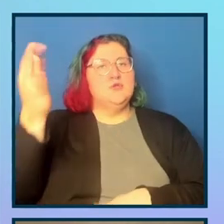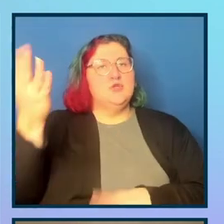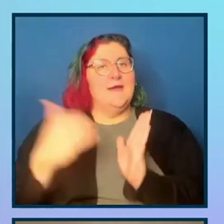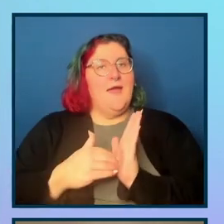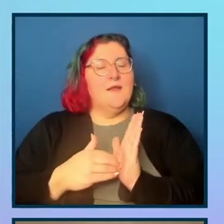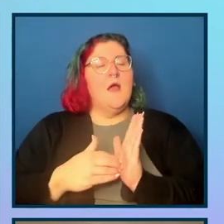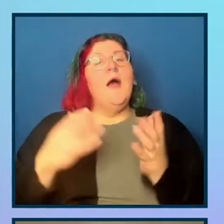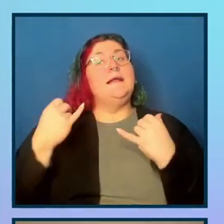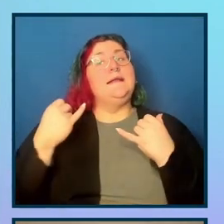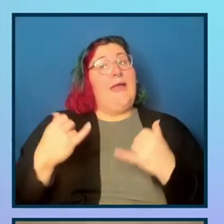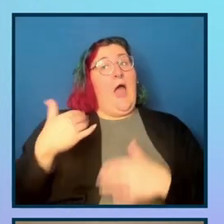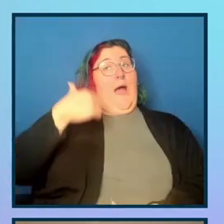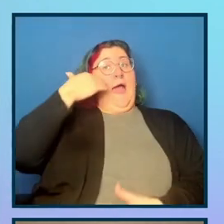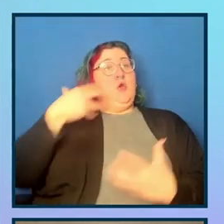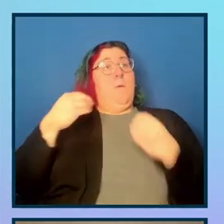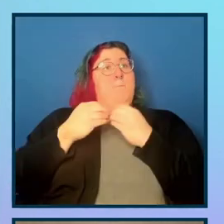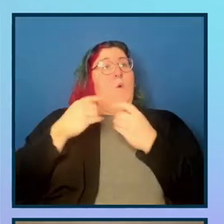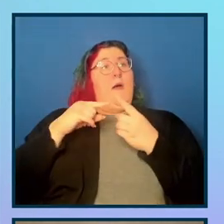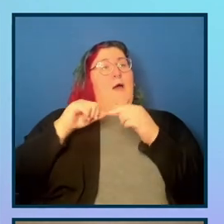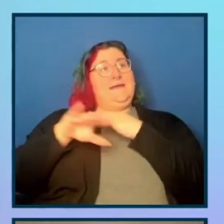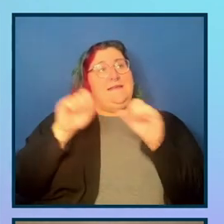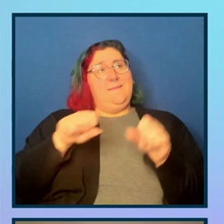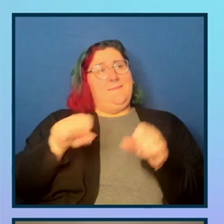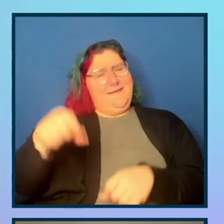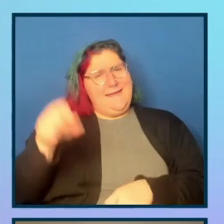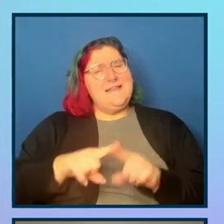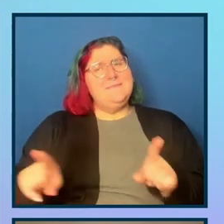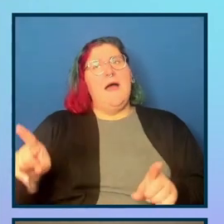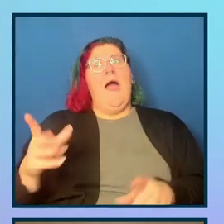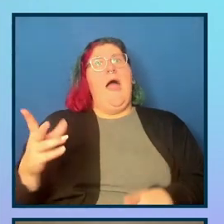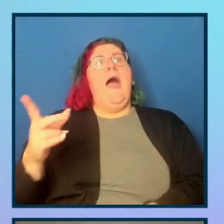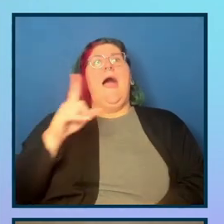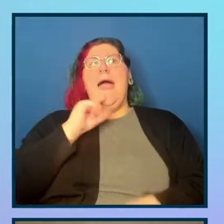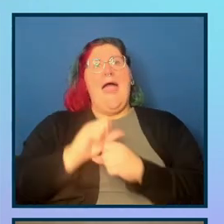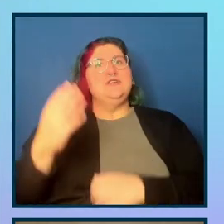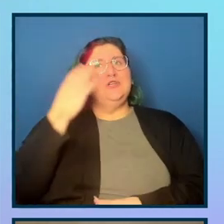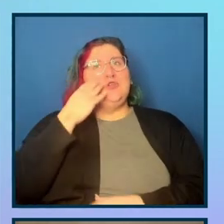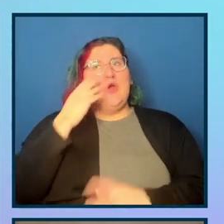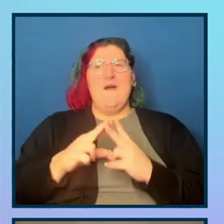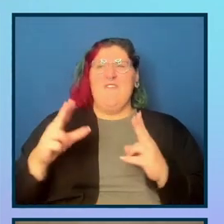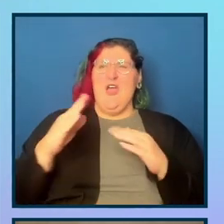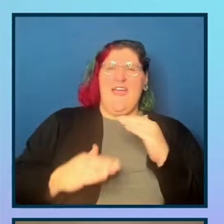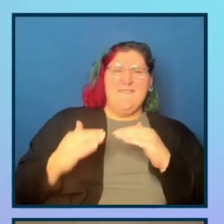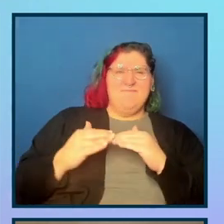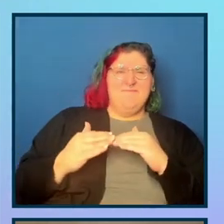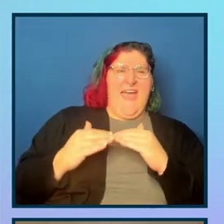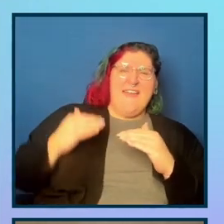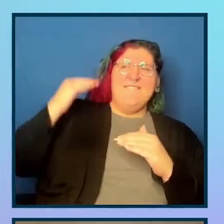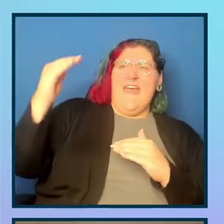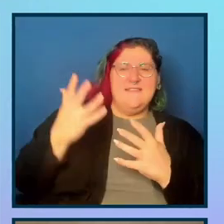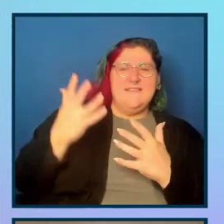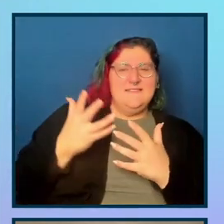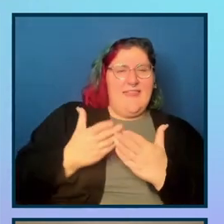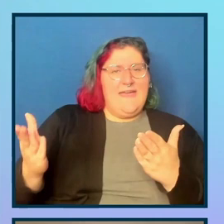about, um, accessibility, but I actually know really sophisticated things like, like how to, you know, toggle state, uh, of checked